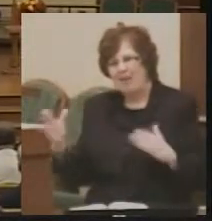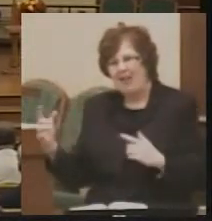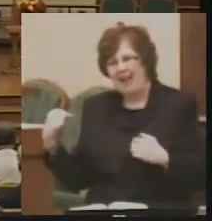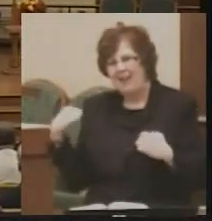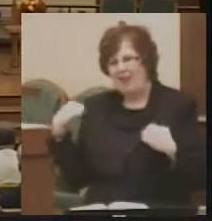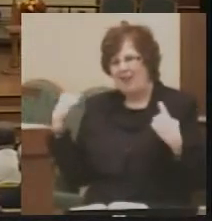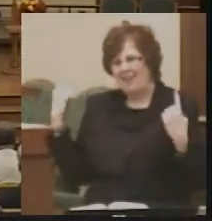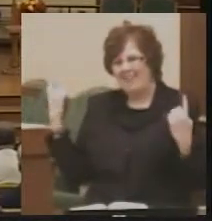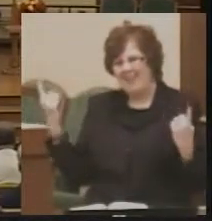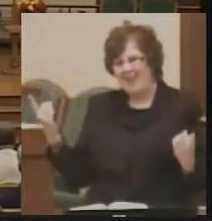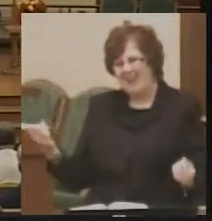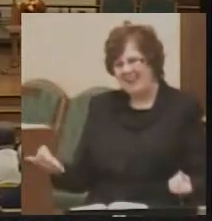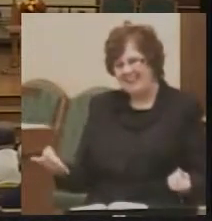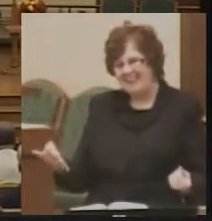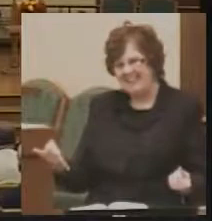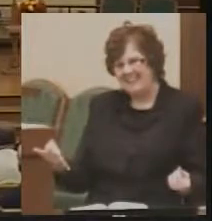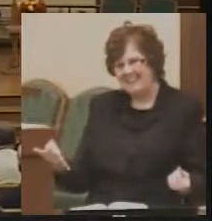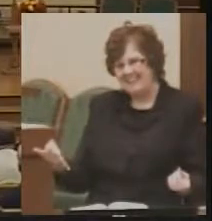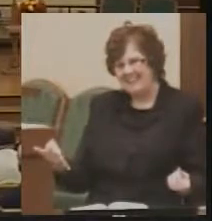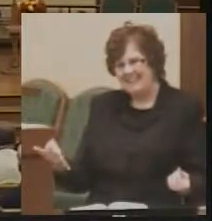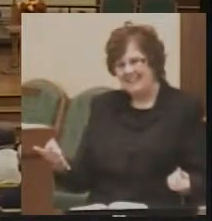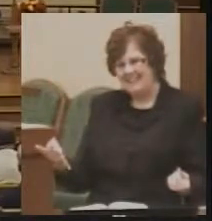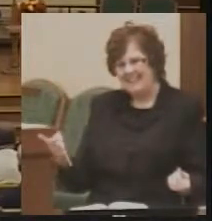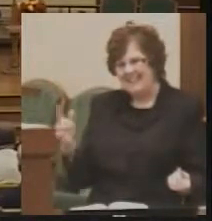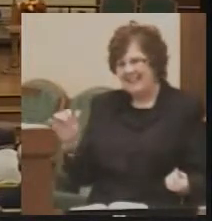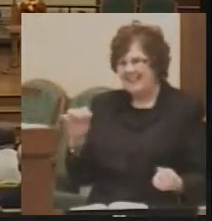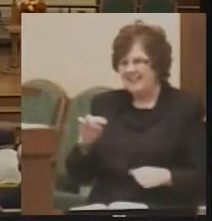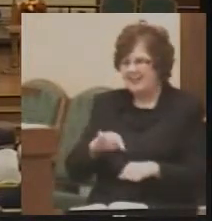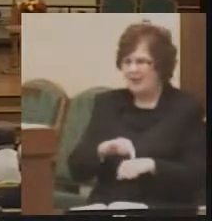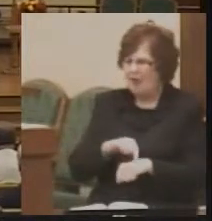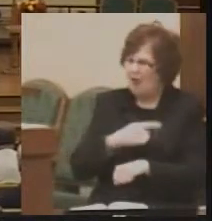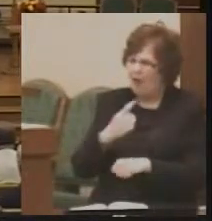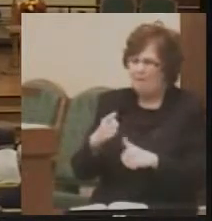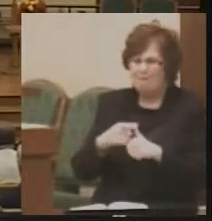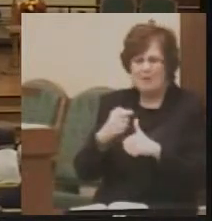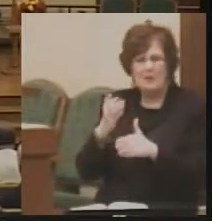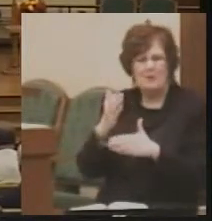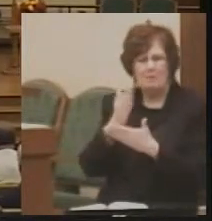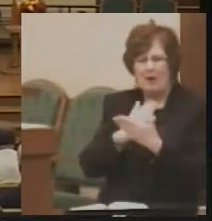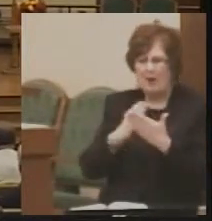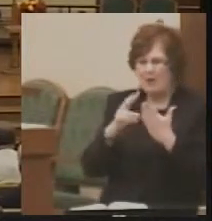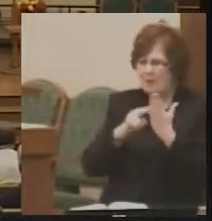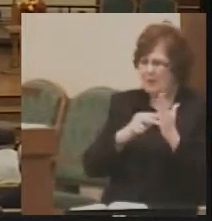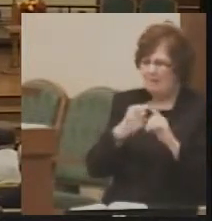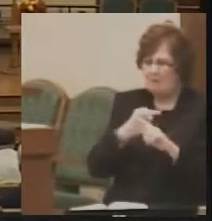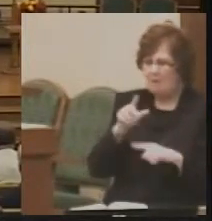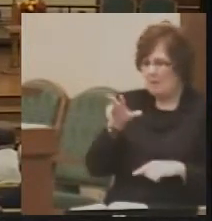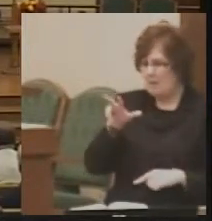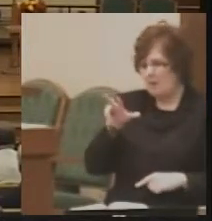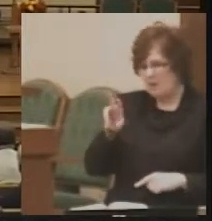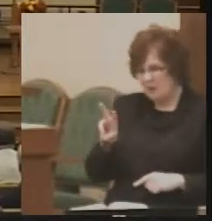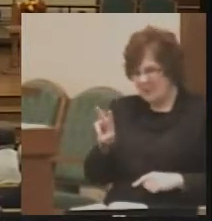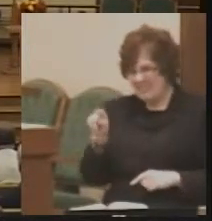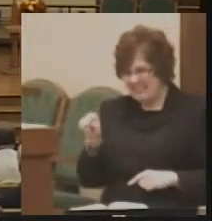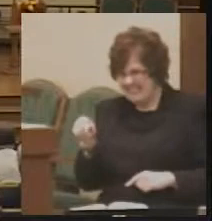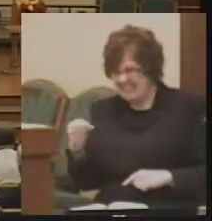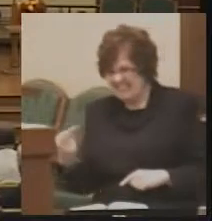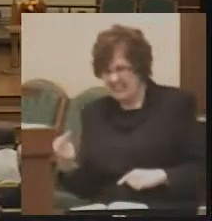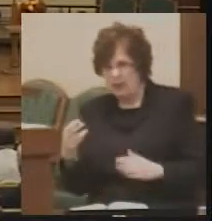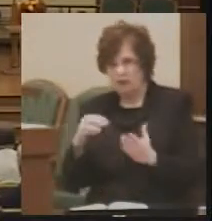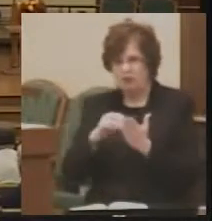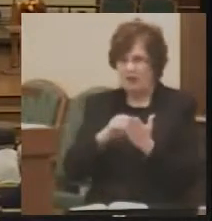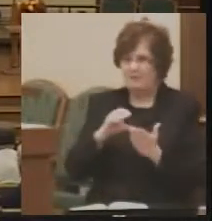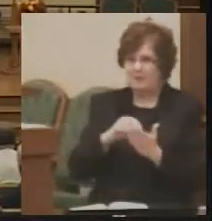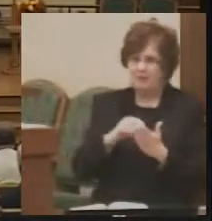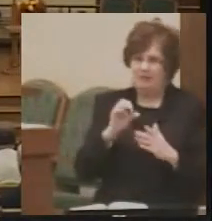along. Note that this long first part of our reading today comes from the 36th. The 36th chapter